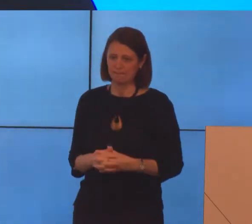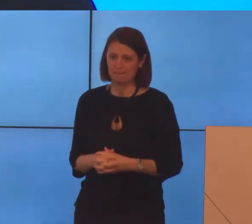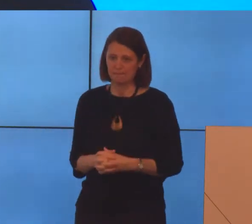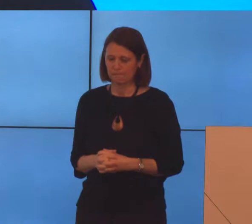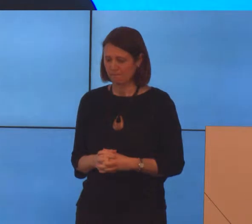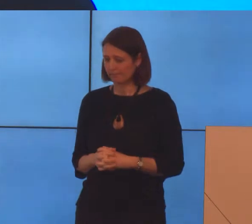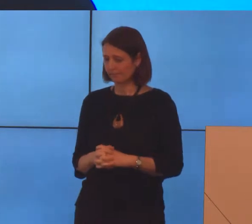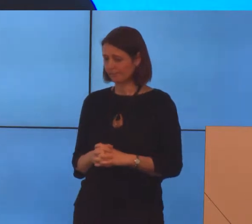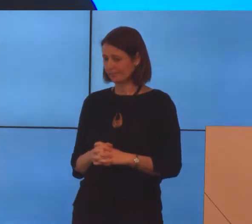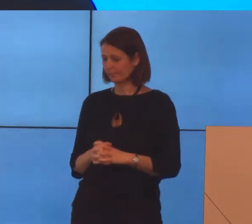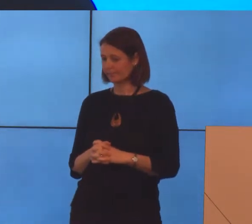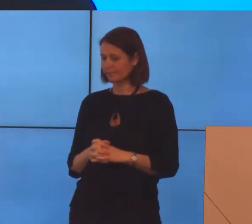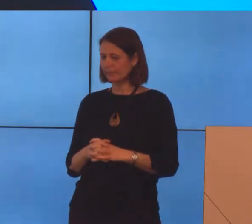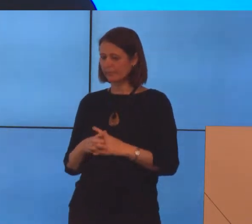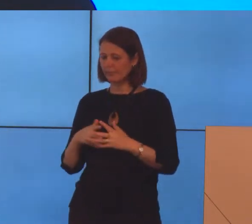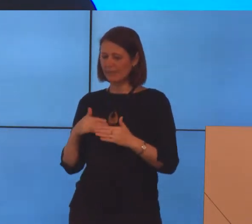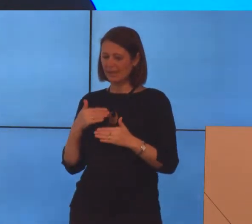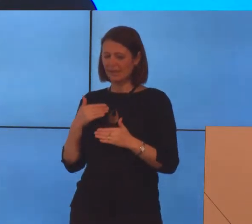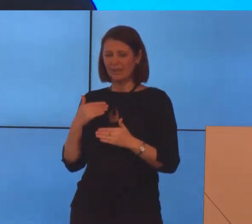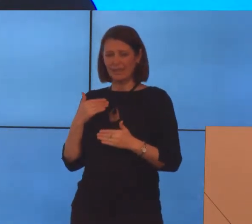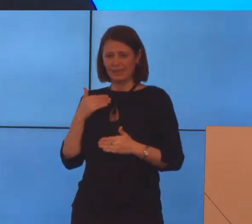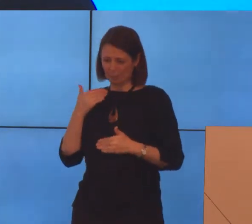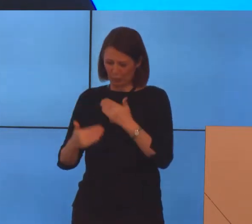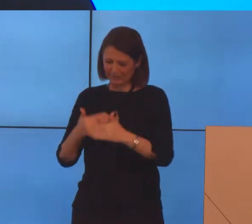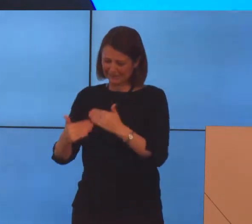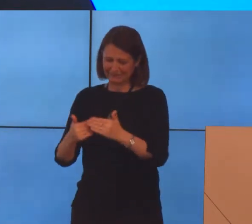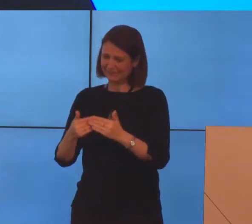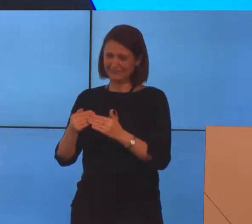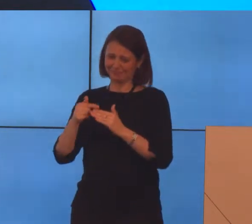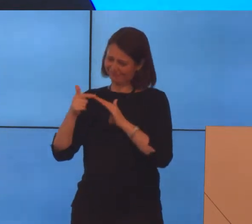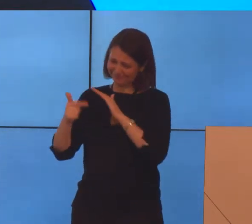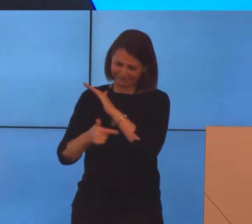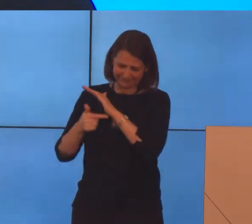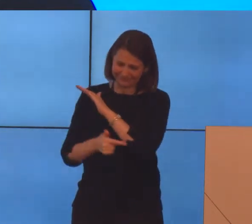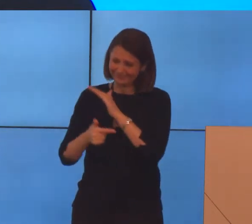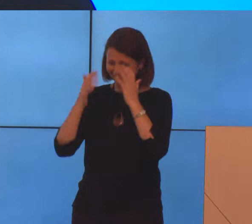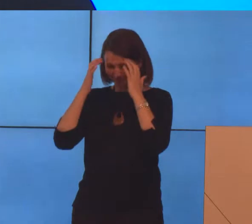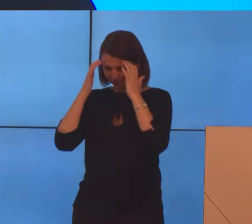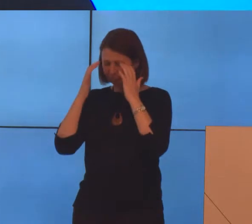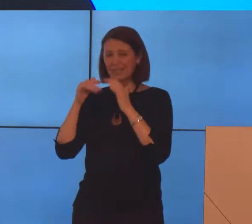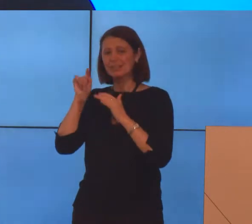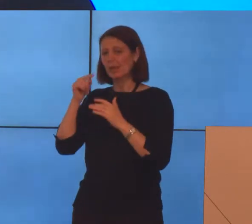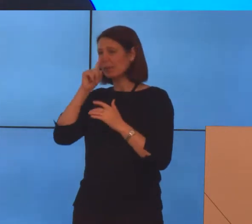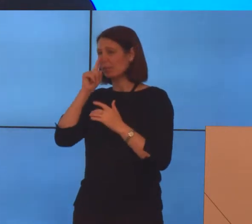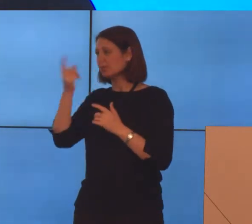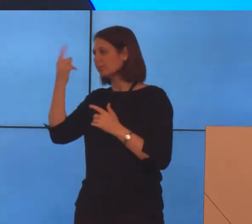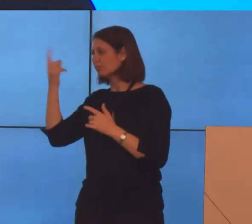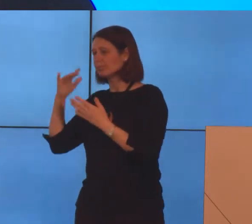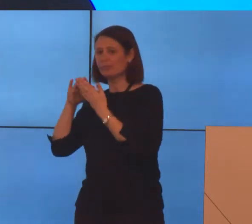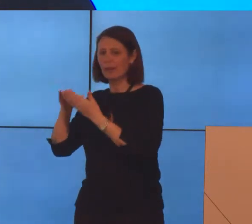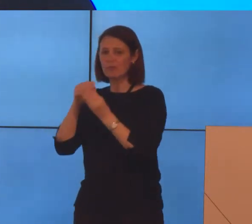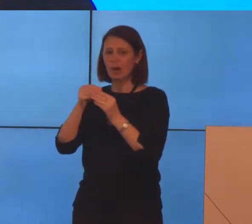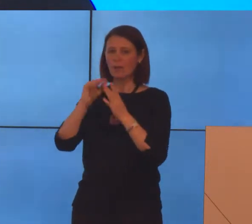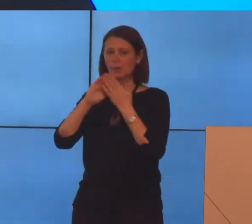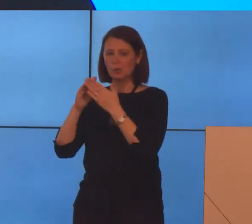And as the process has become increasingly complex, people have sought out help from organisations like community